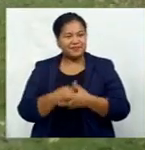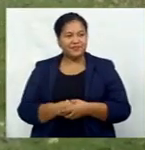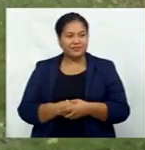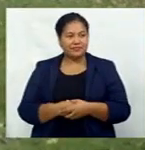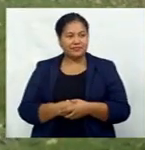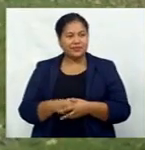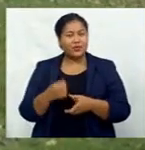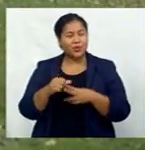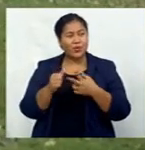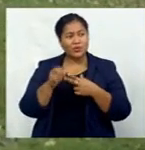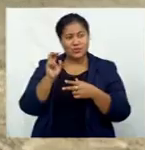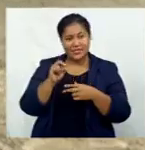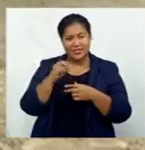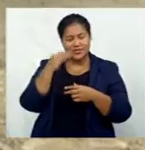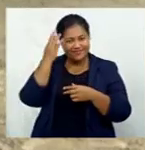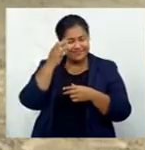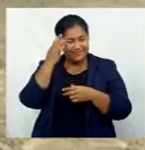consider